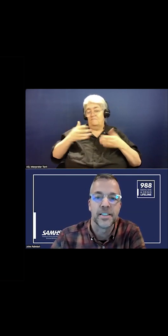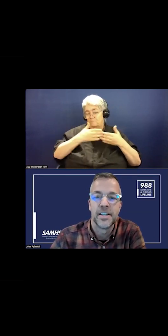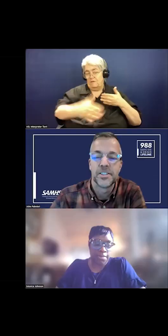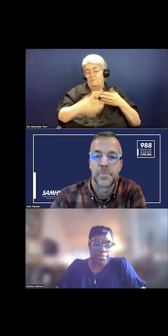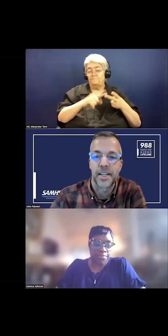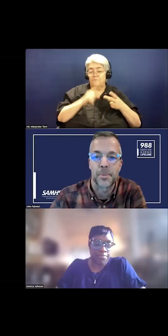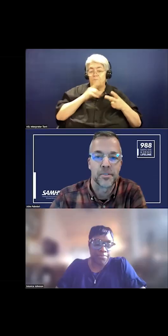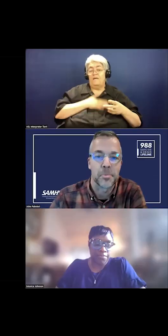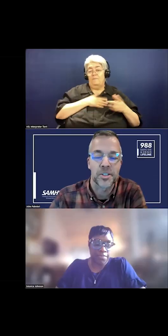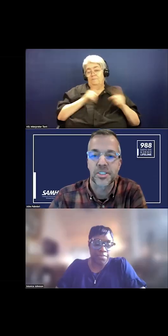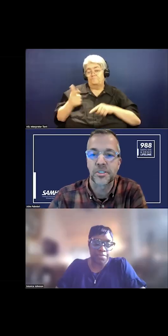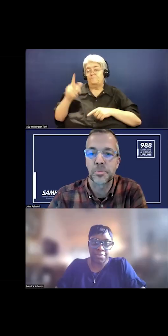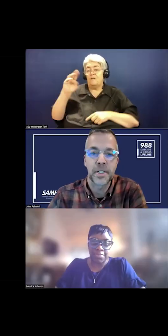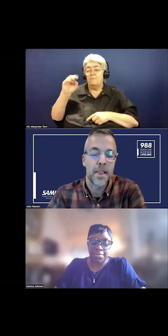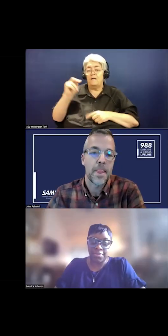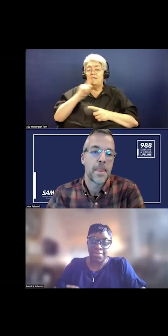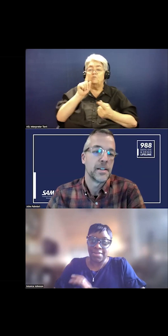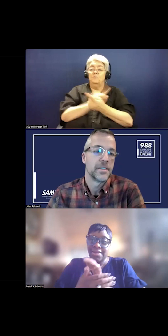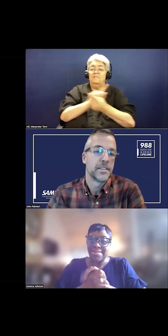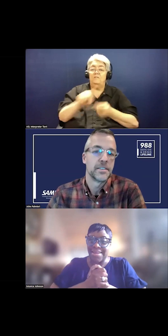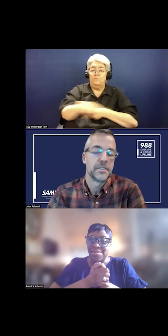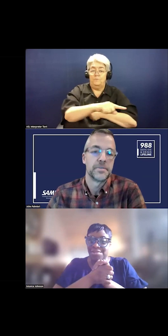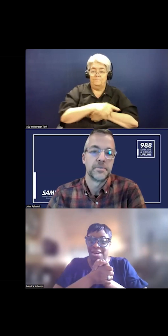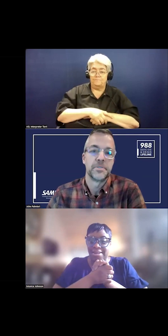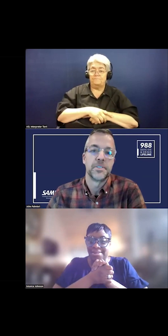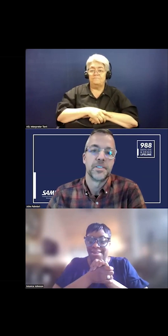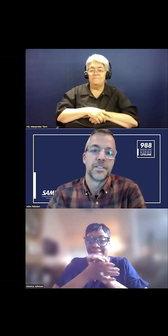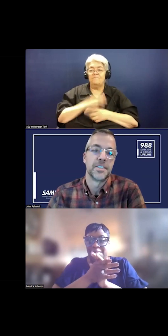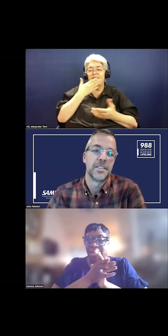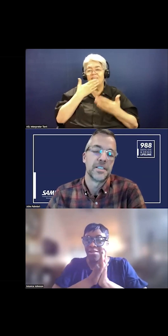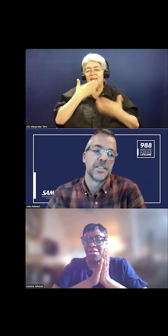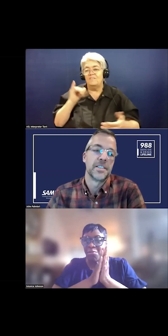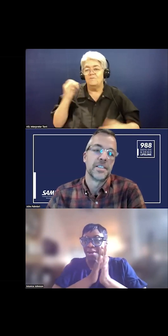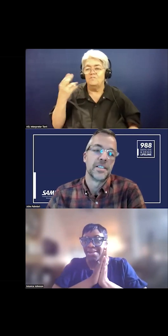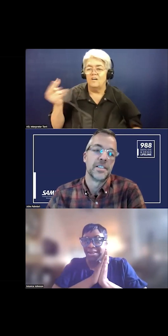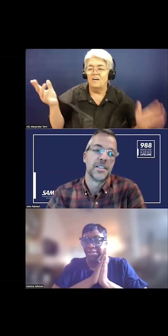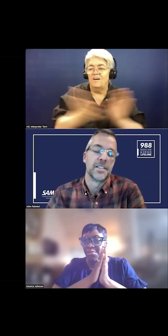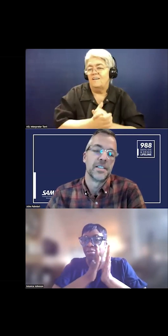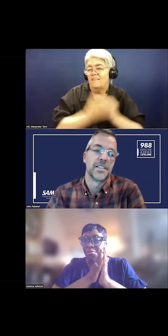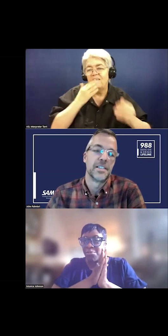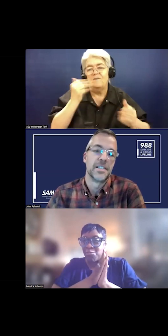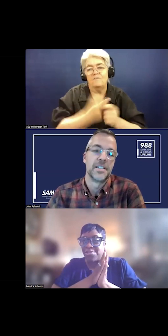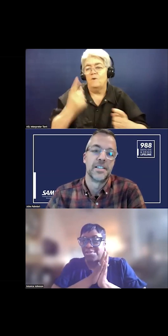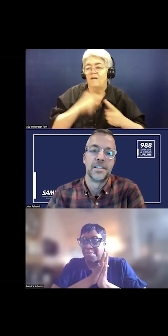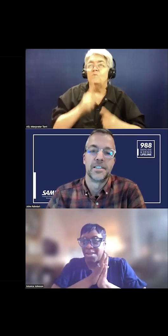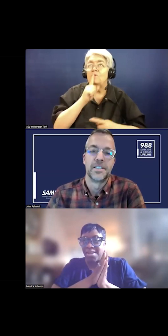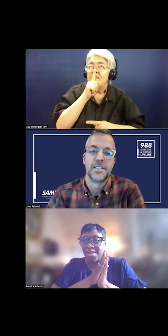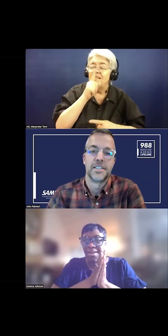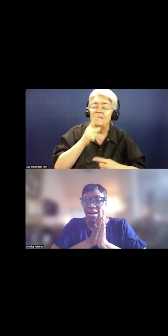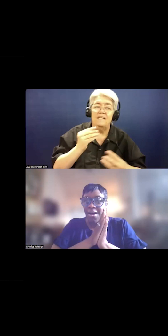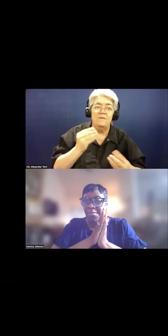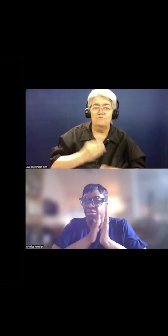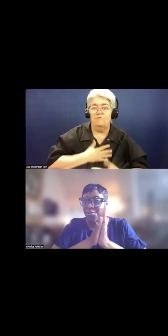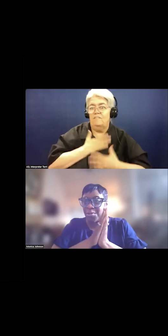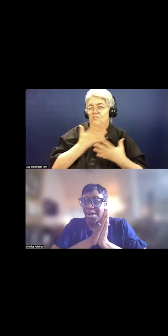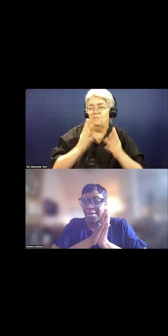Monica to make a couple of remarks to the group. Thank you, John. thank you, everyone. Uh, this was a really rich meeting,